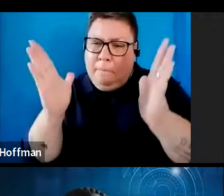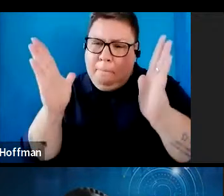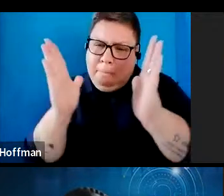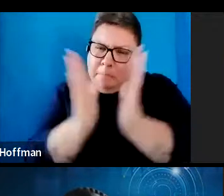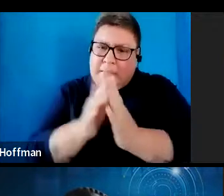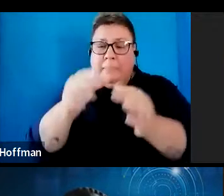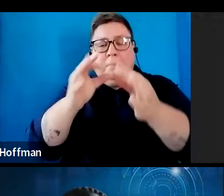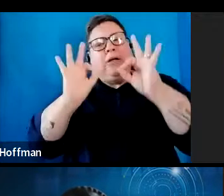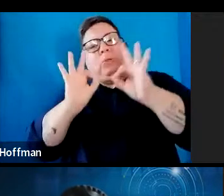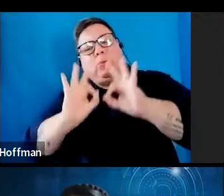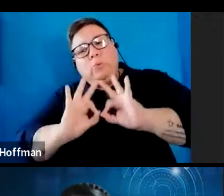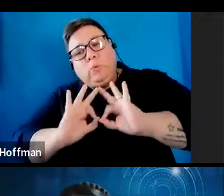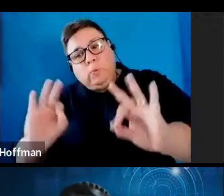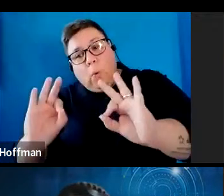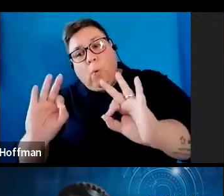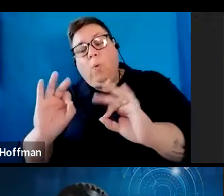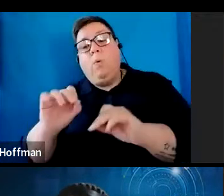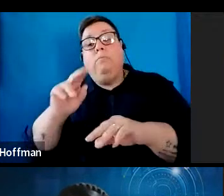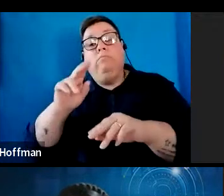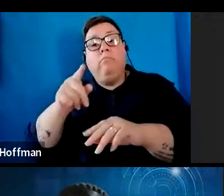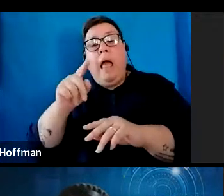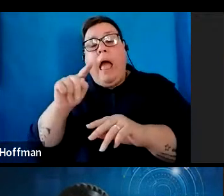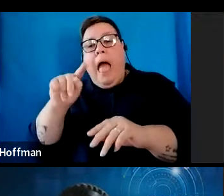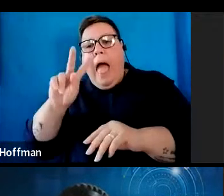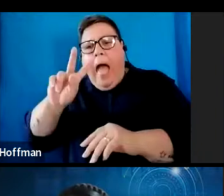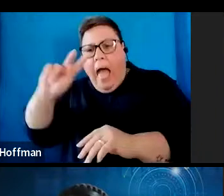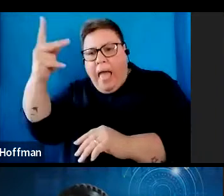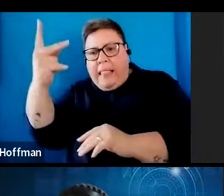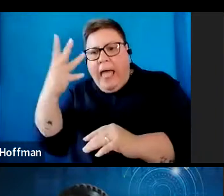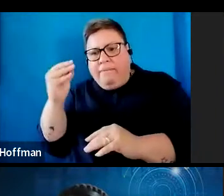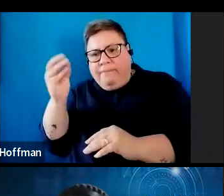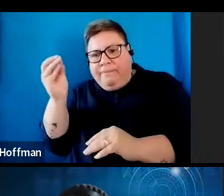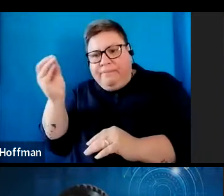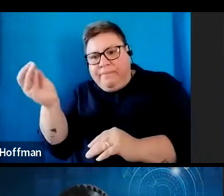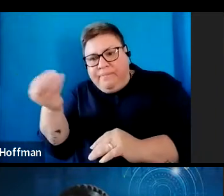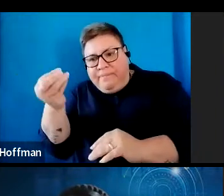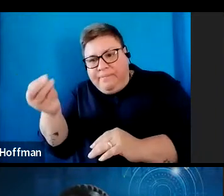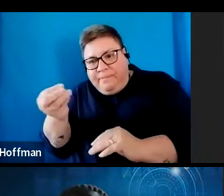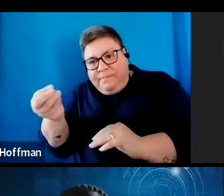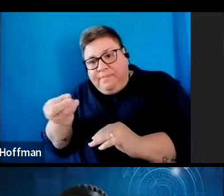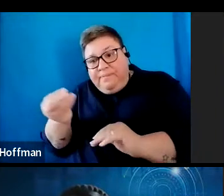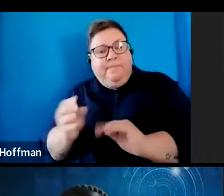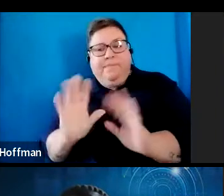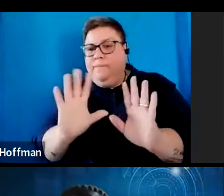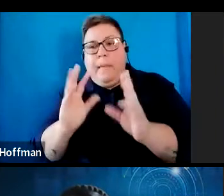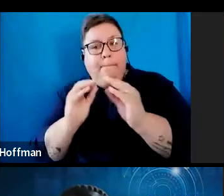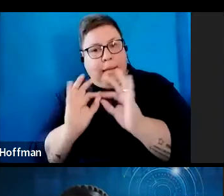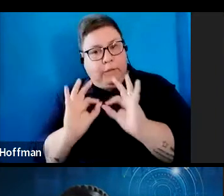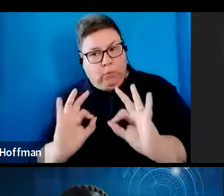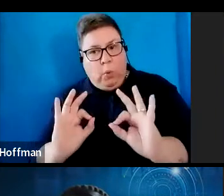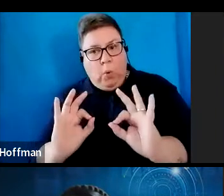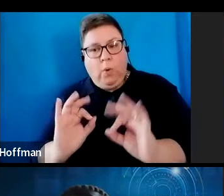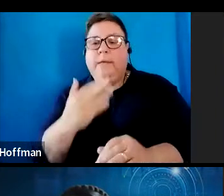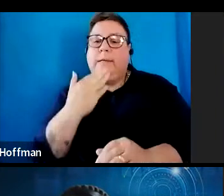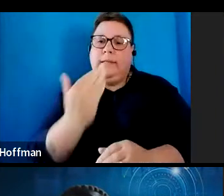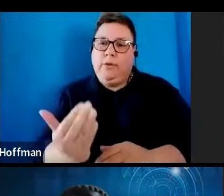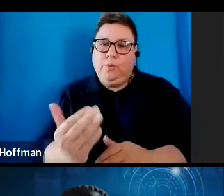that there is no other factors on assessment that cause the additional tax payable. Thank you.